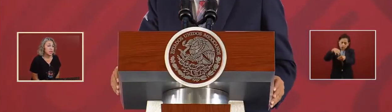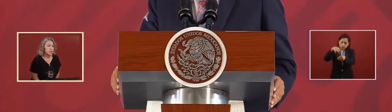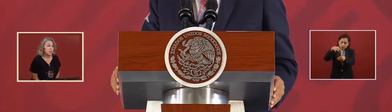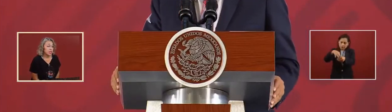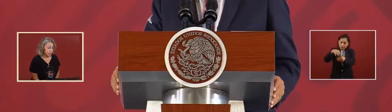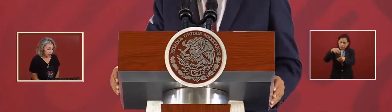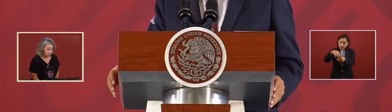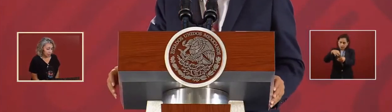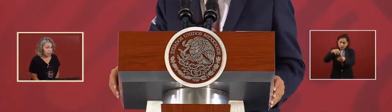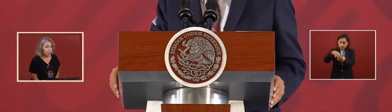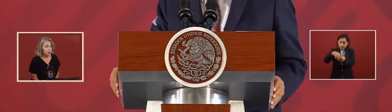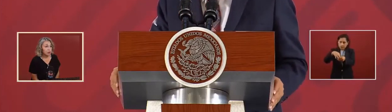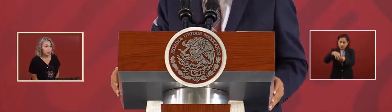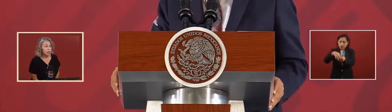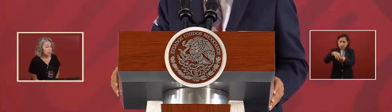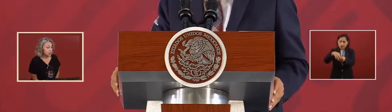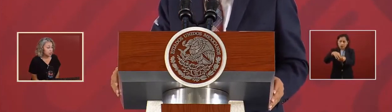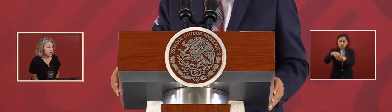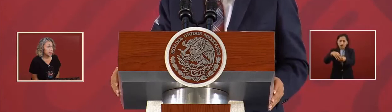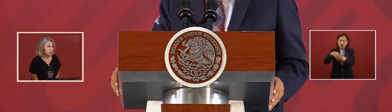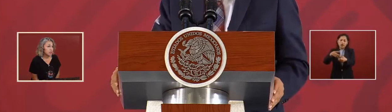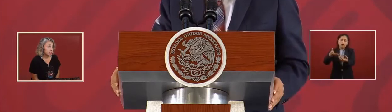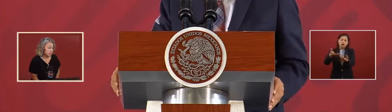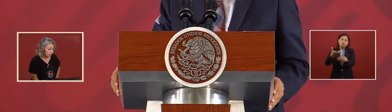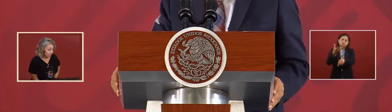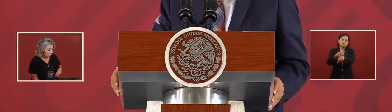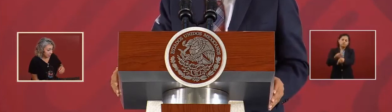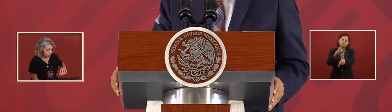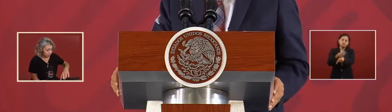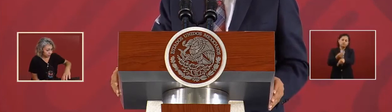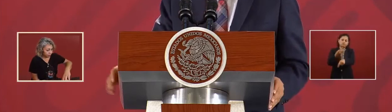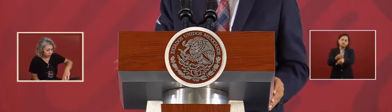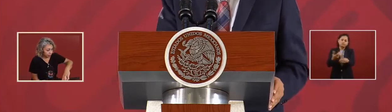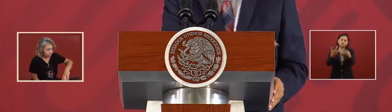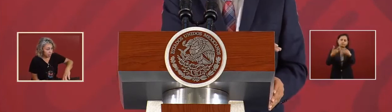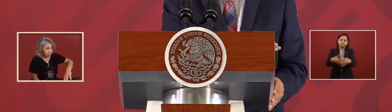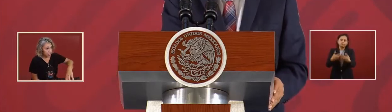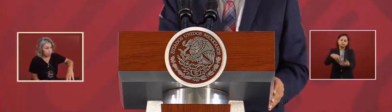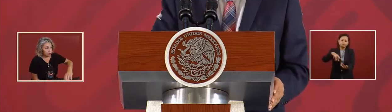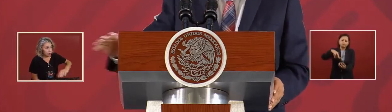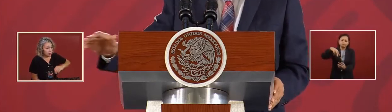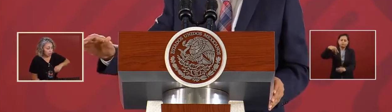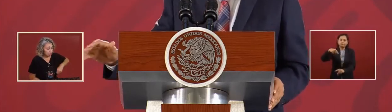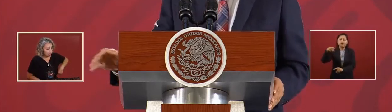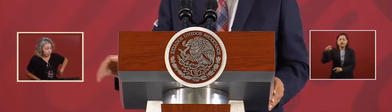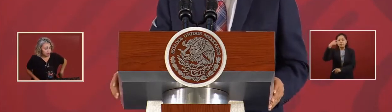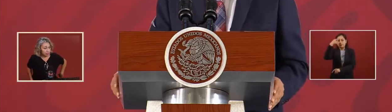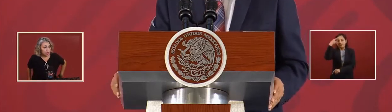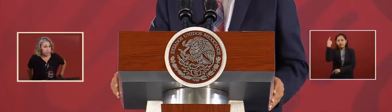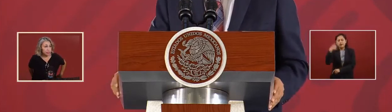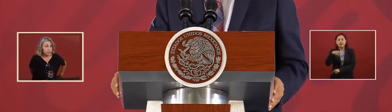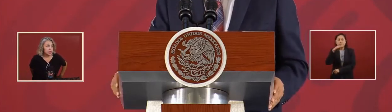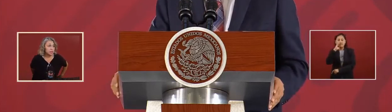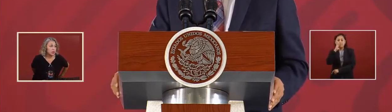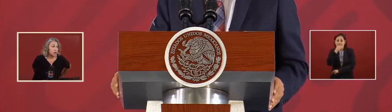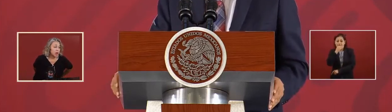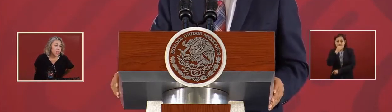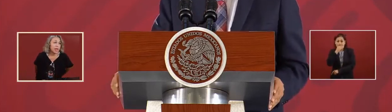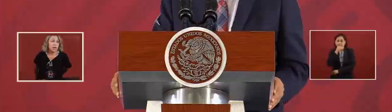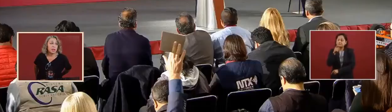trans like what do you call that the the grain that is